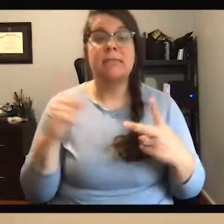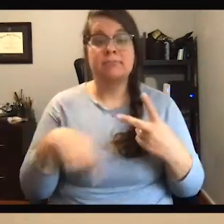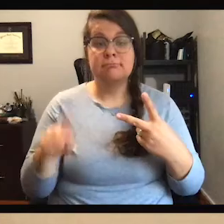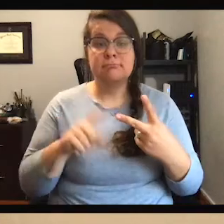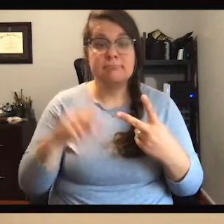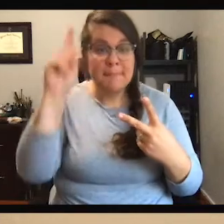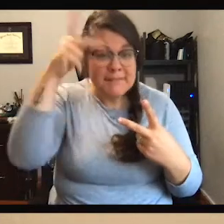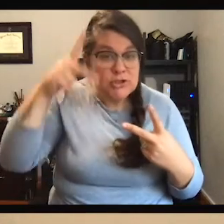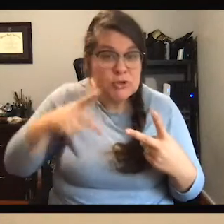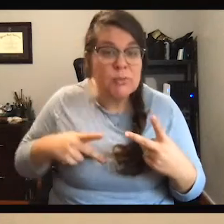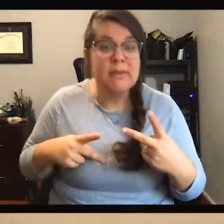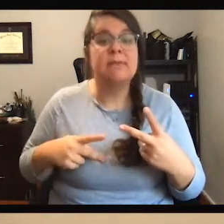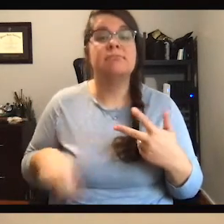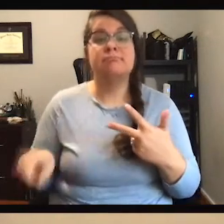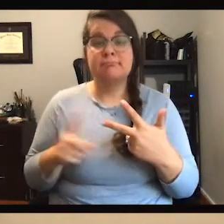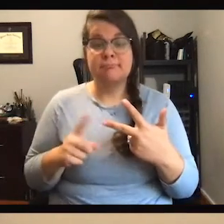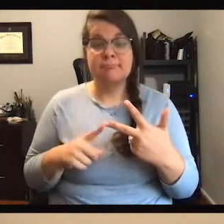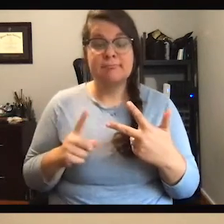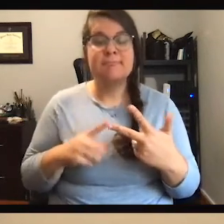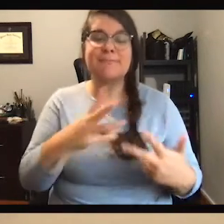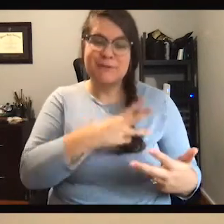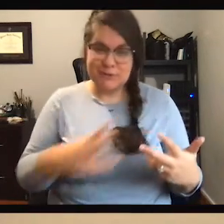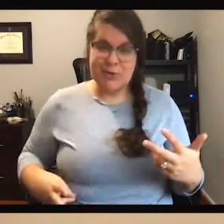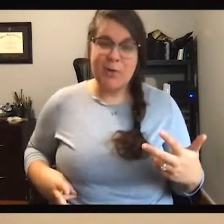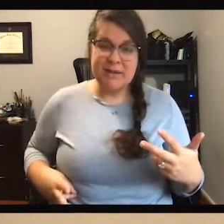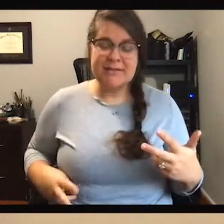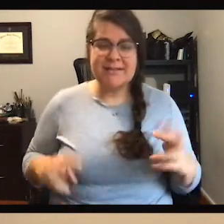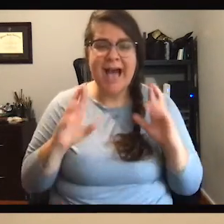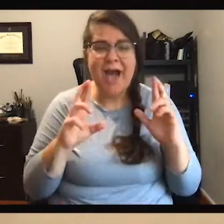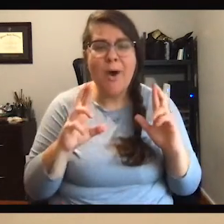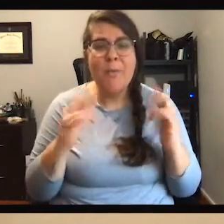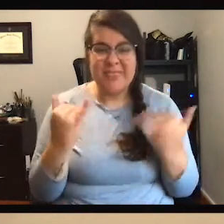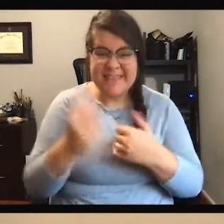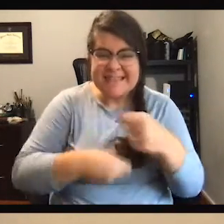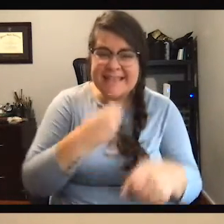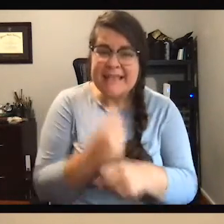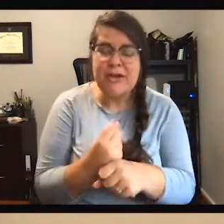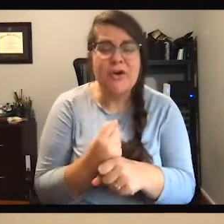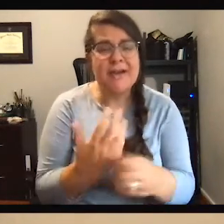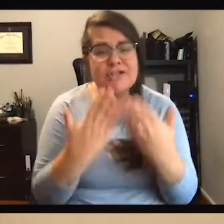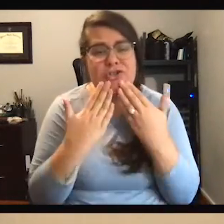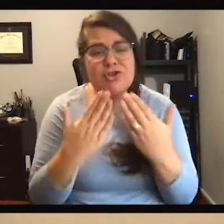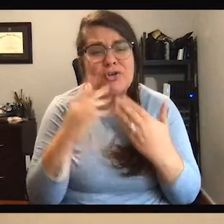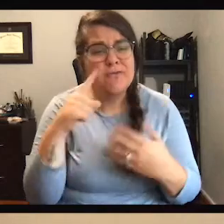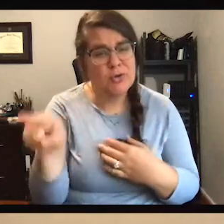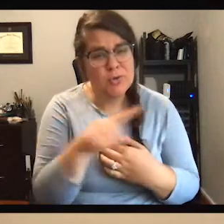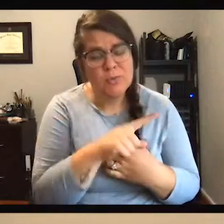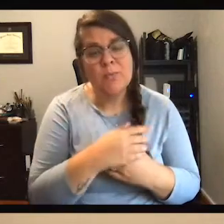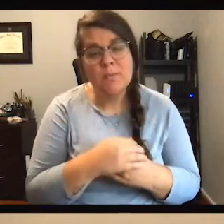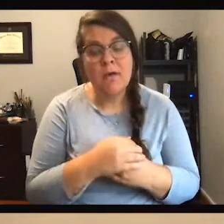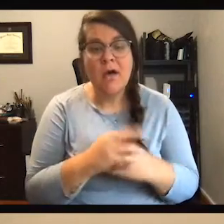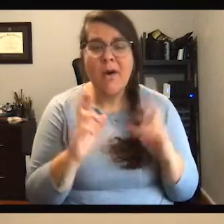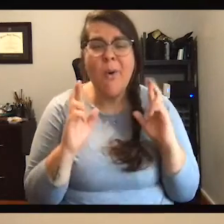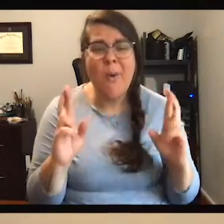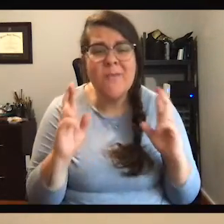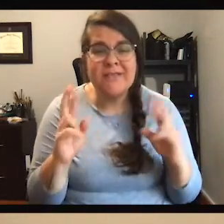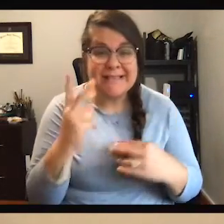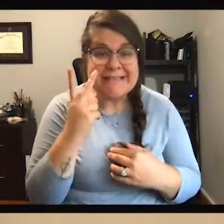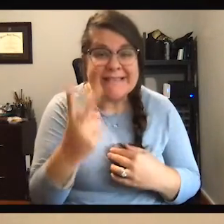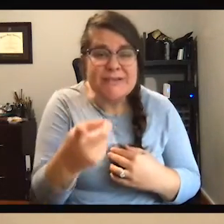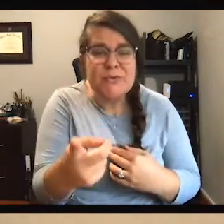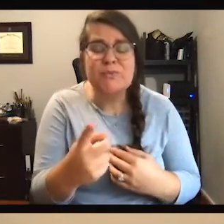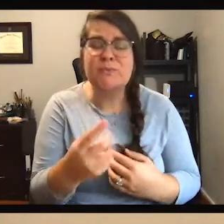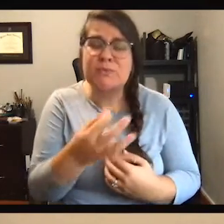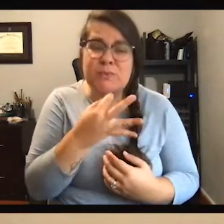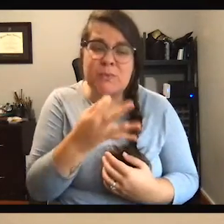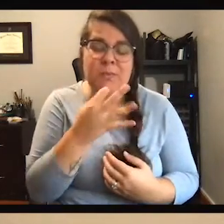Watoitz. I hope you all have a great year. Hopefully, we get to see you soon. I